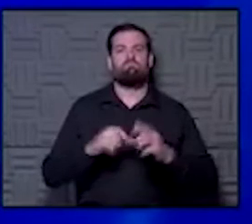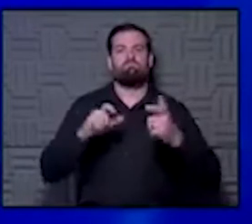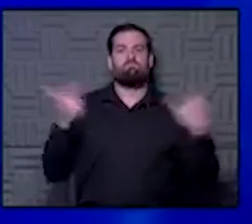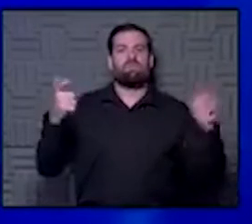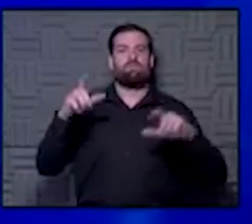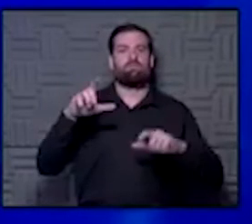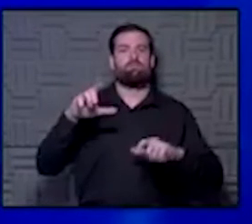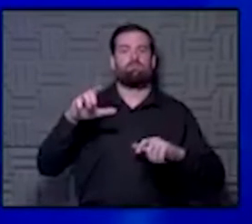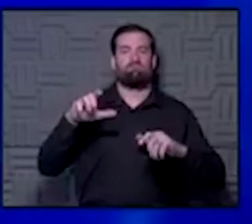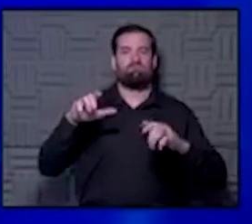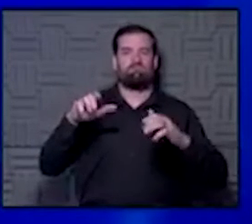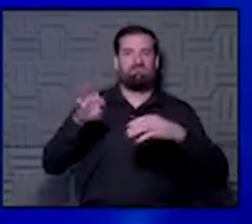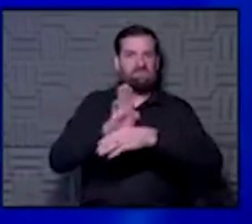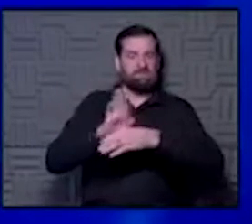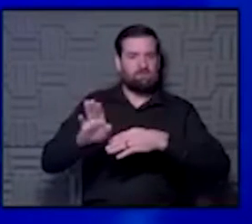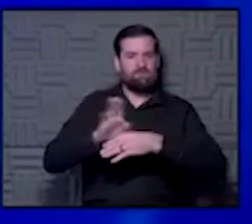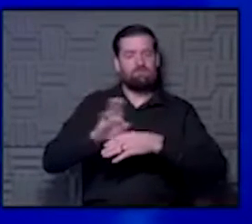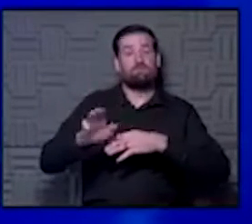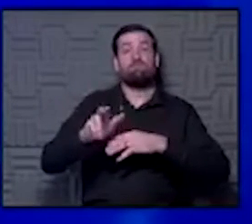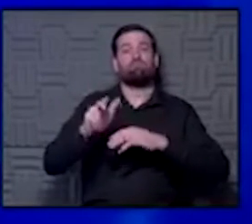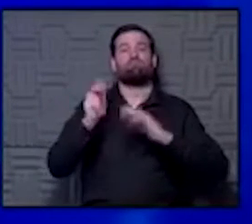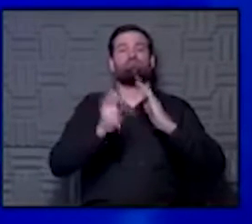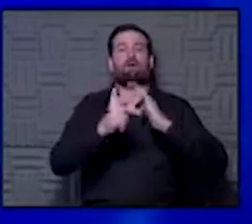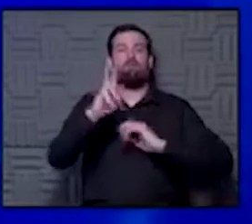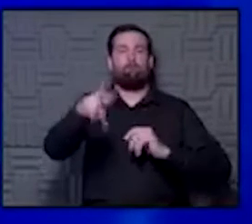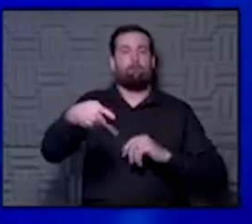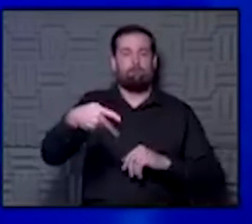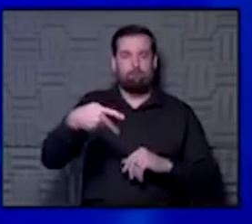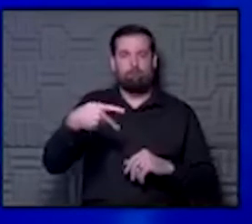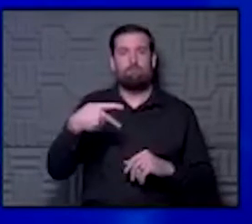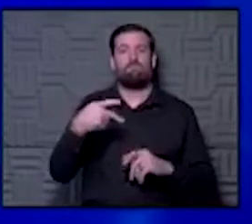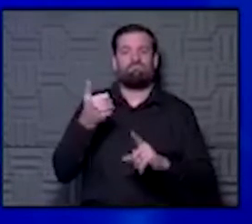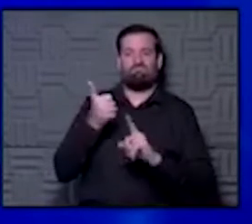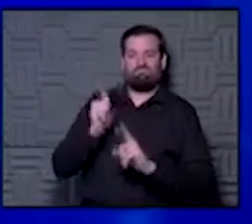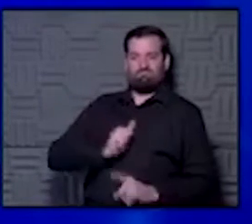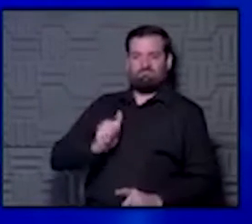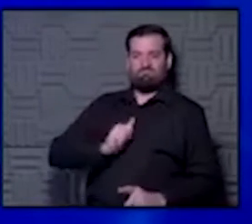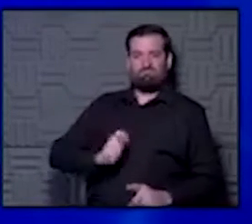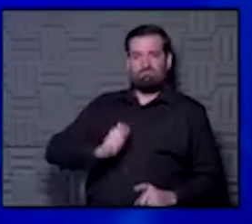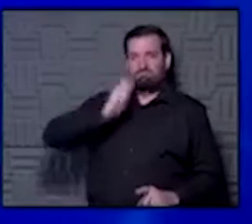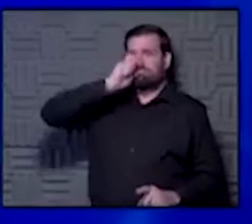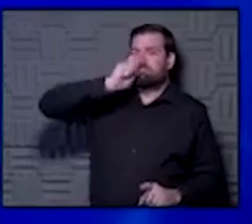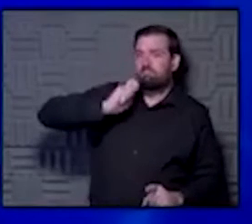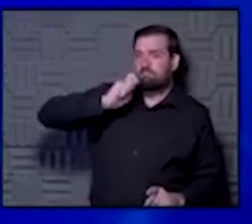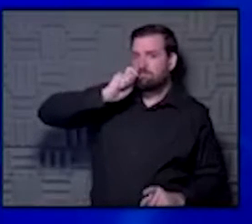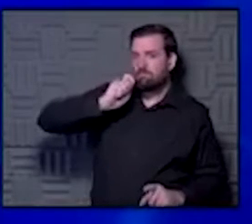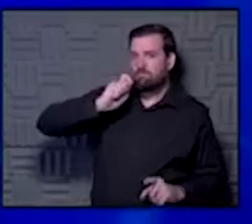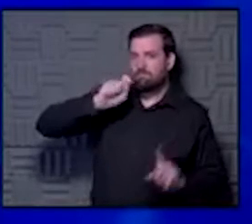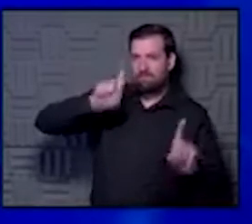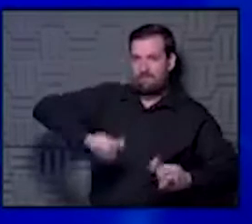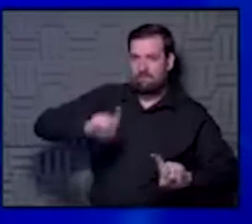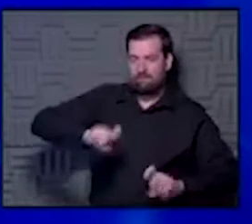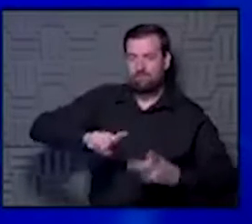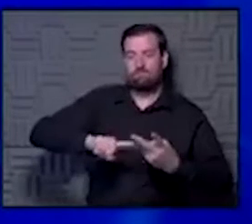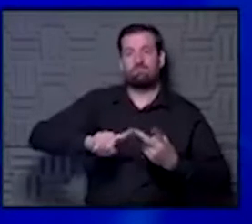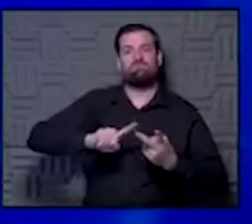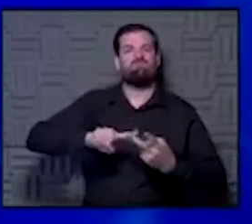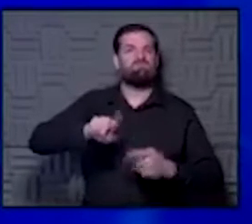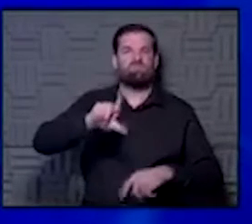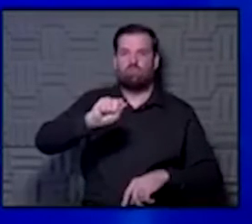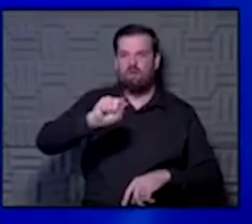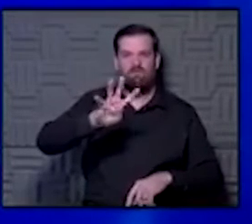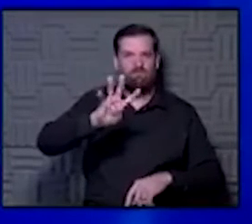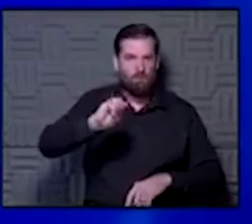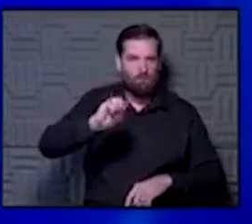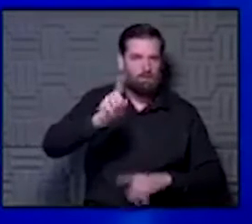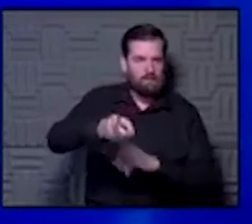drug stores that are offering these drive up tests where you do it yourself. And then they're going to text you the results in 20 to 40 minutes.